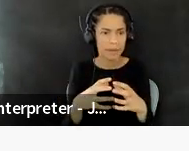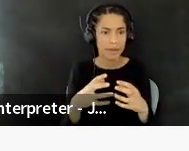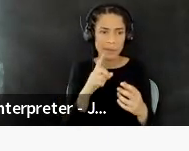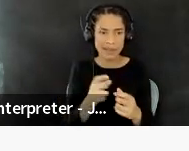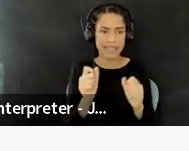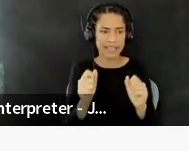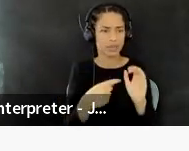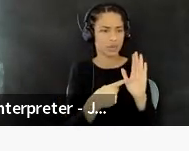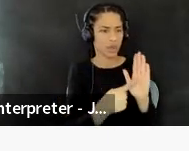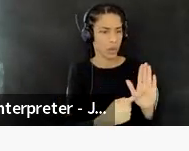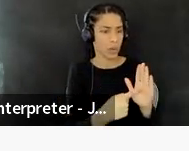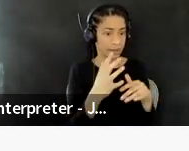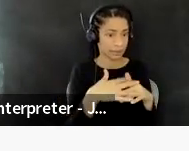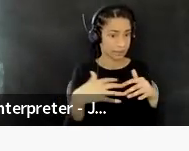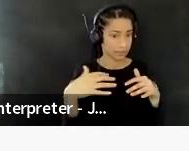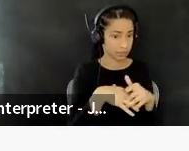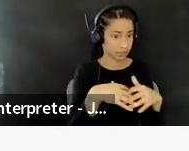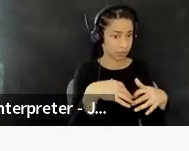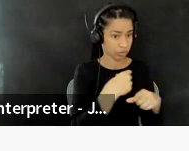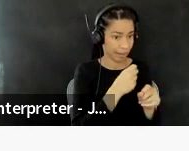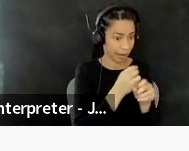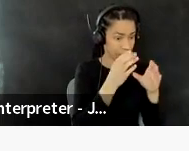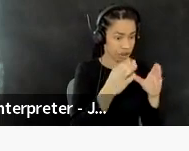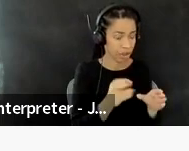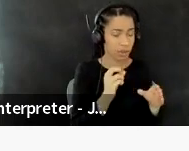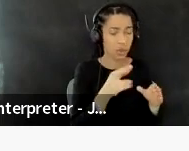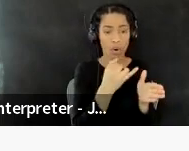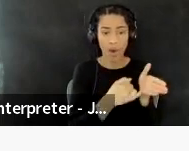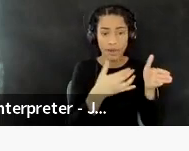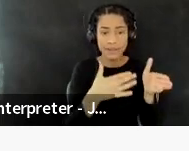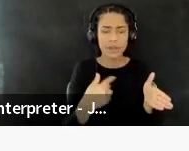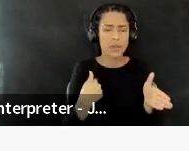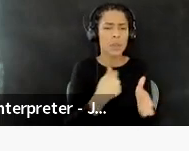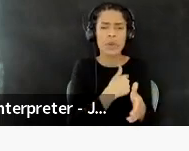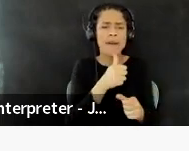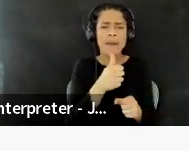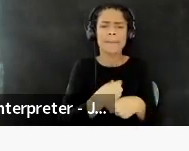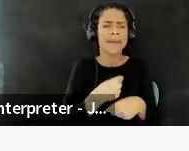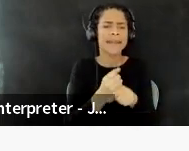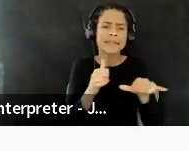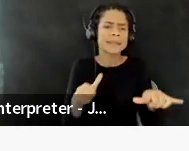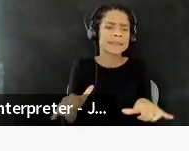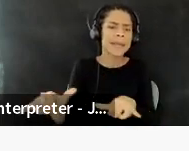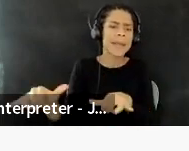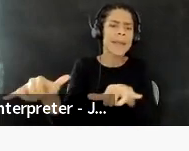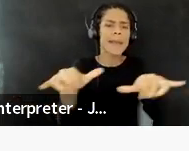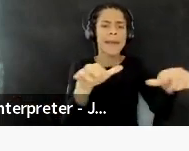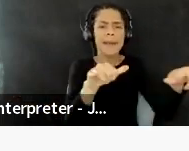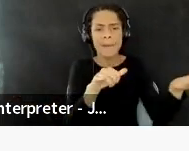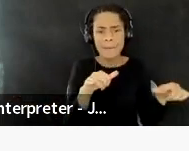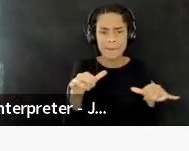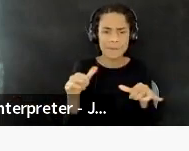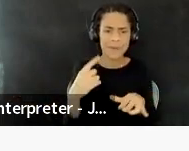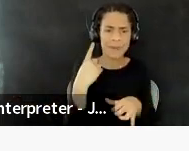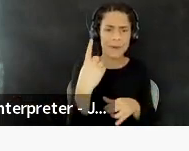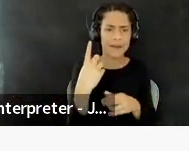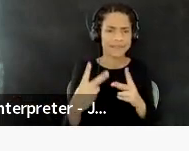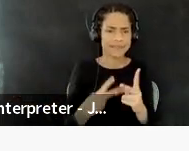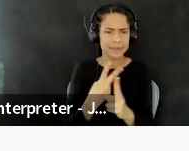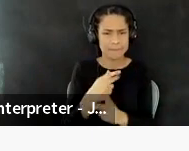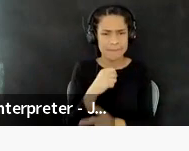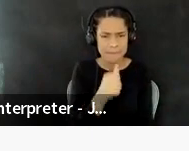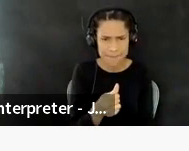you know, we're not just all making one kind of art or experience or, and we're not, we're not only engaging in